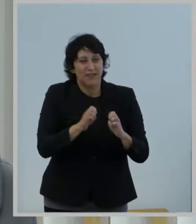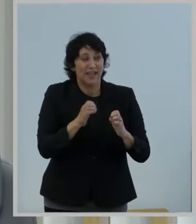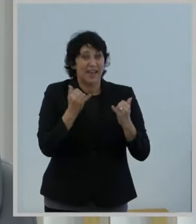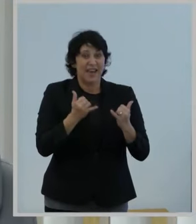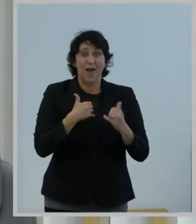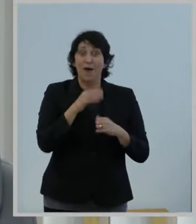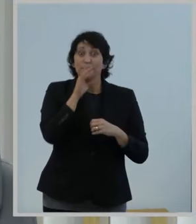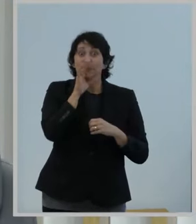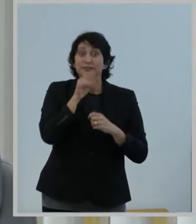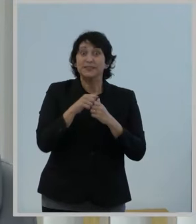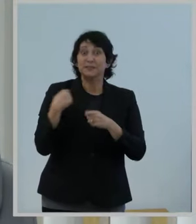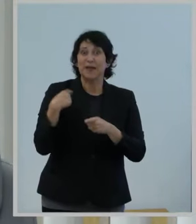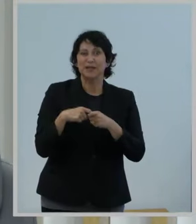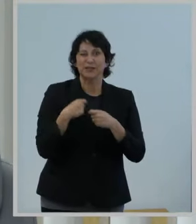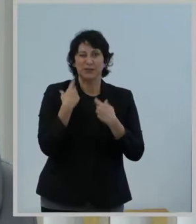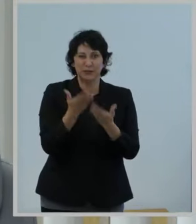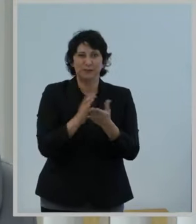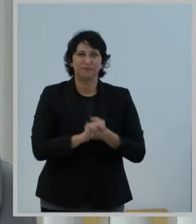remarks in Spanish.